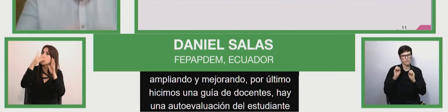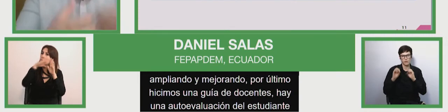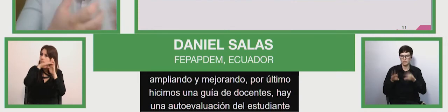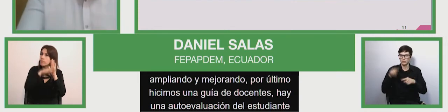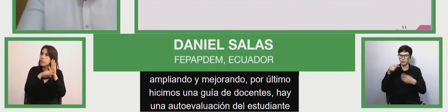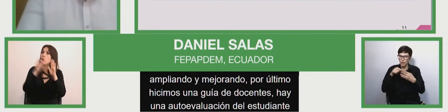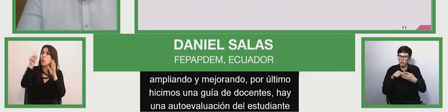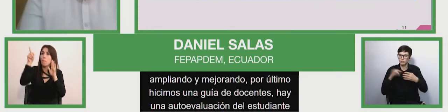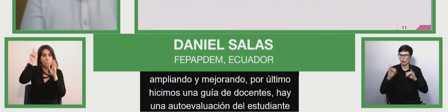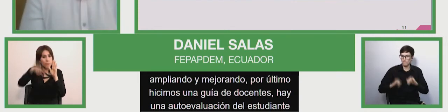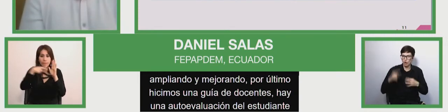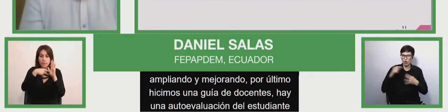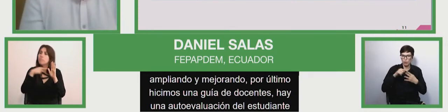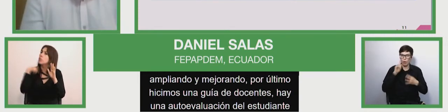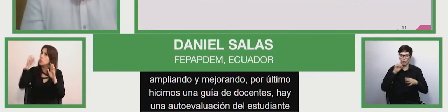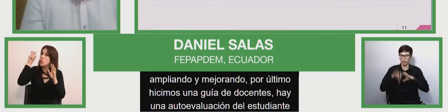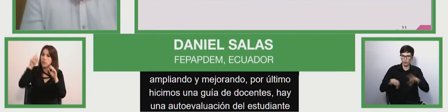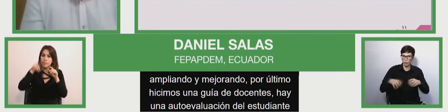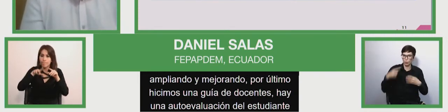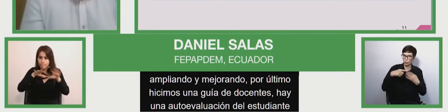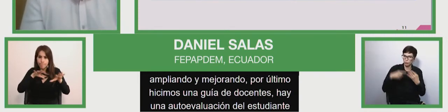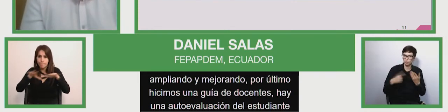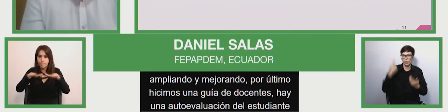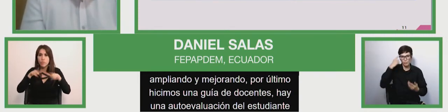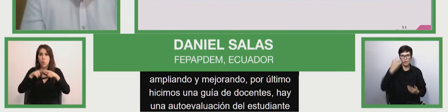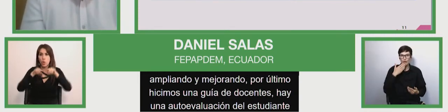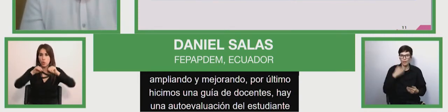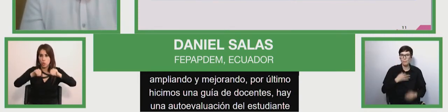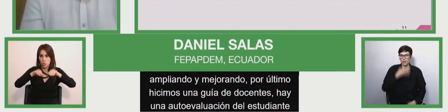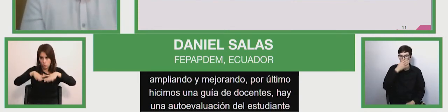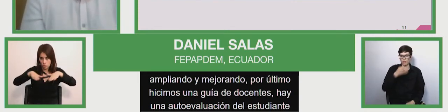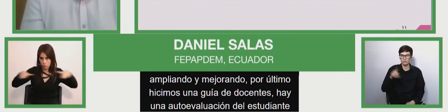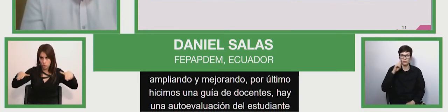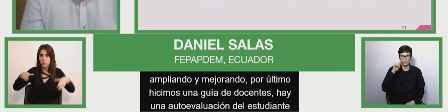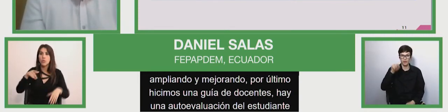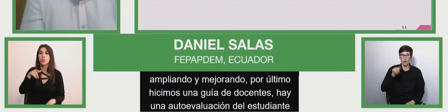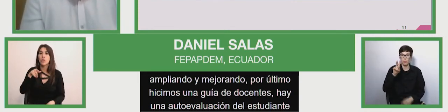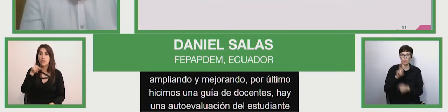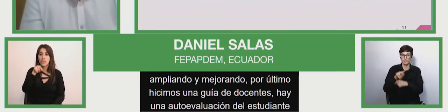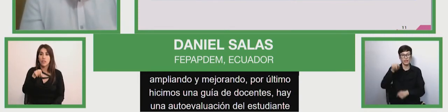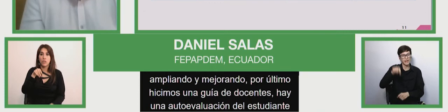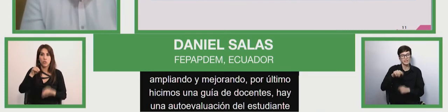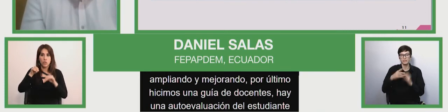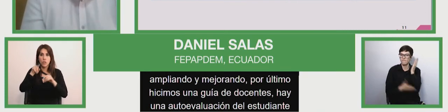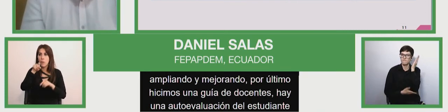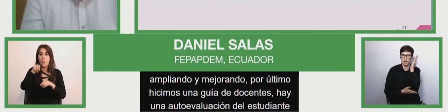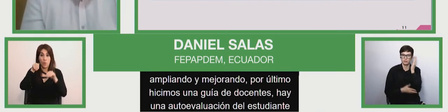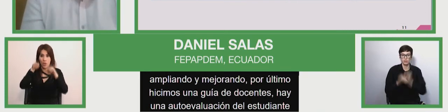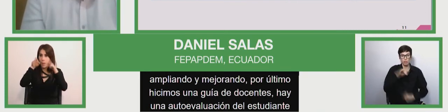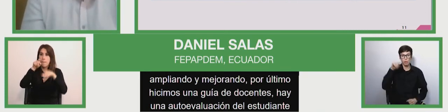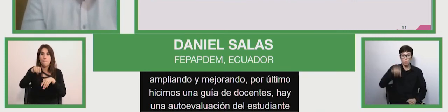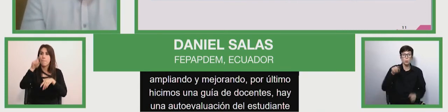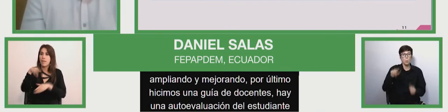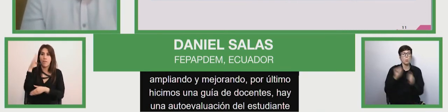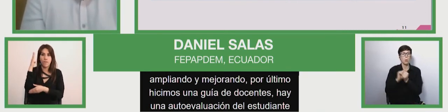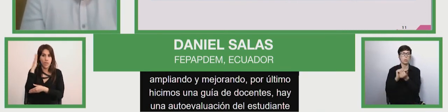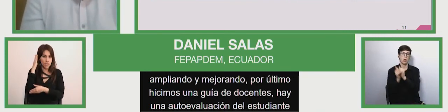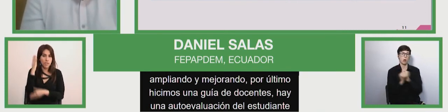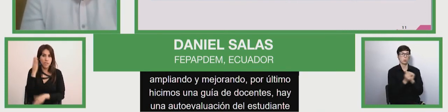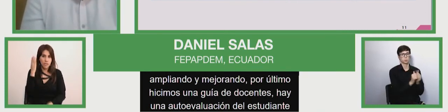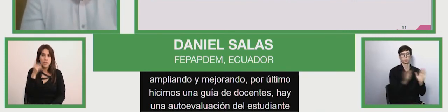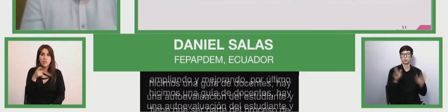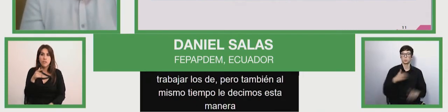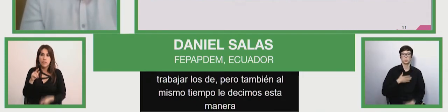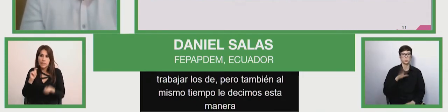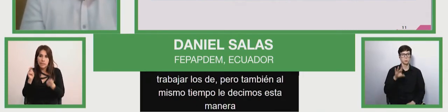or how to use the resources in this way but also at the same time this is the base then you adjust as a function of